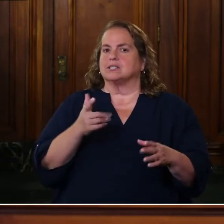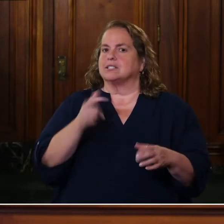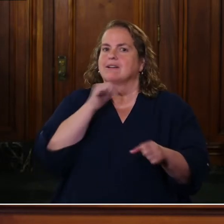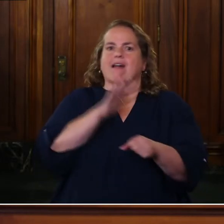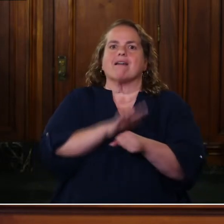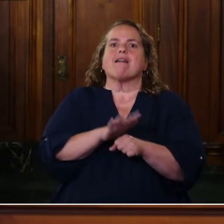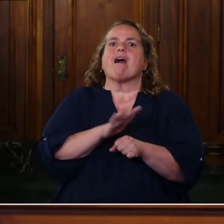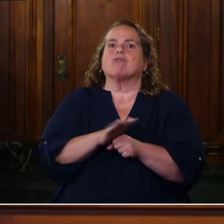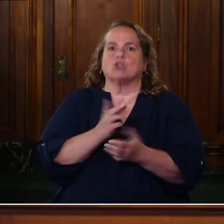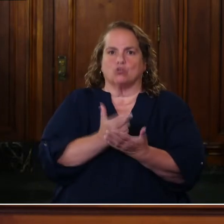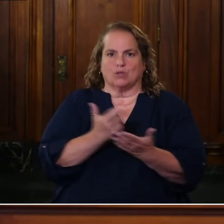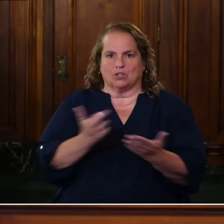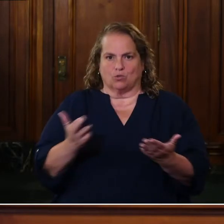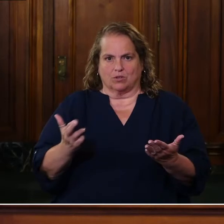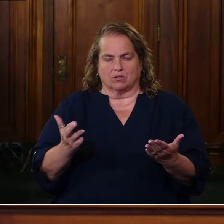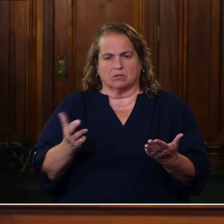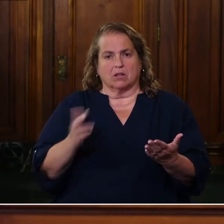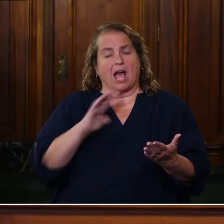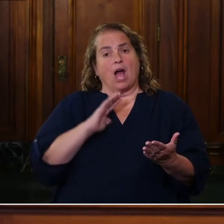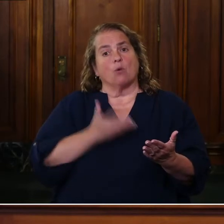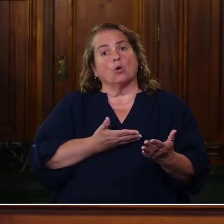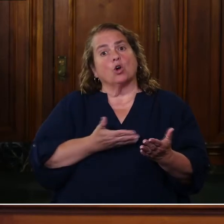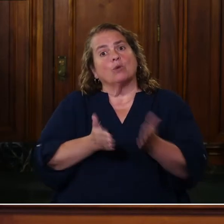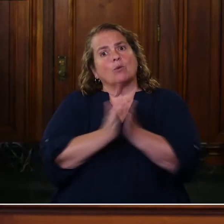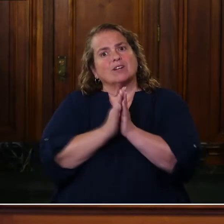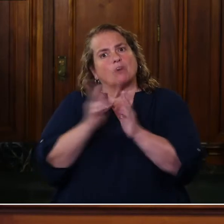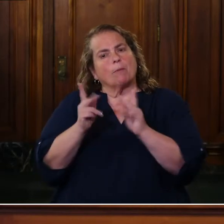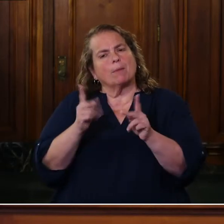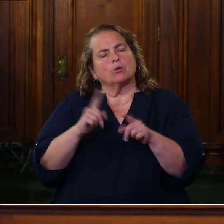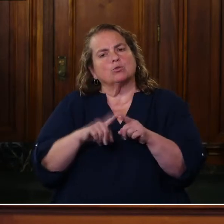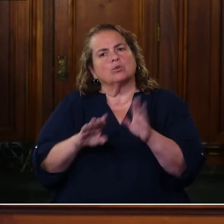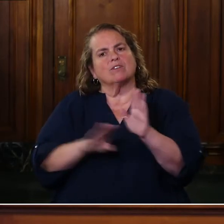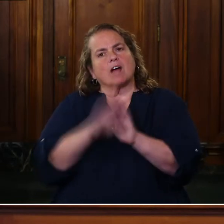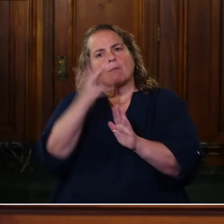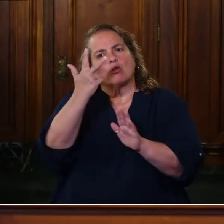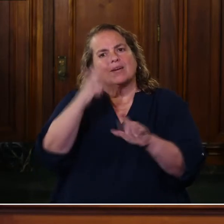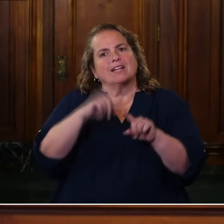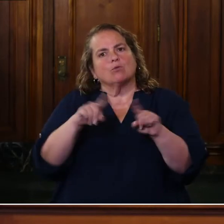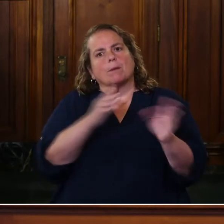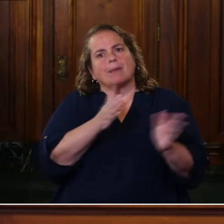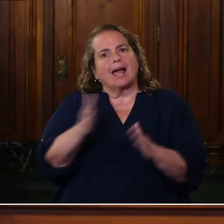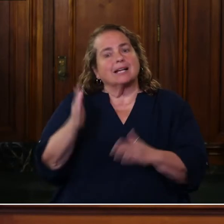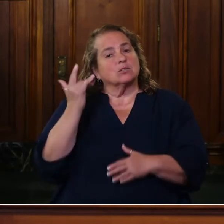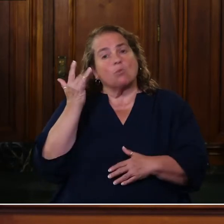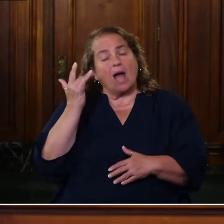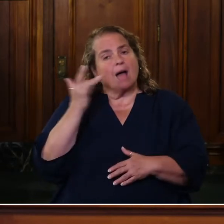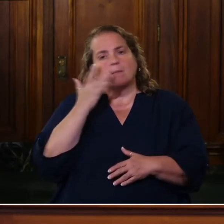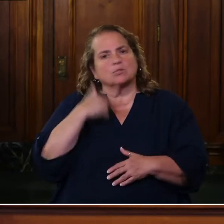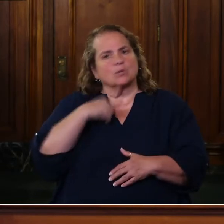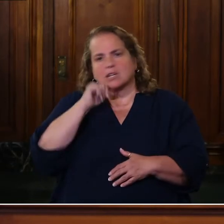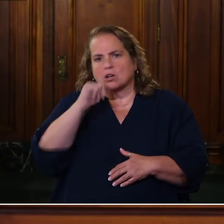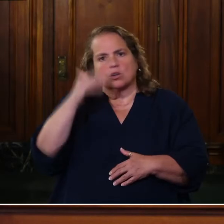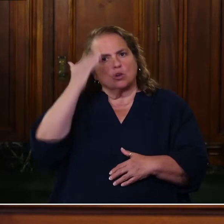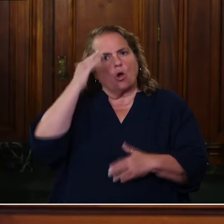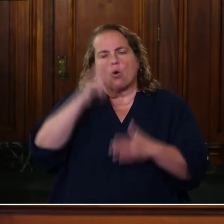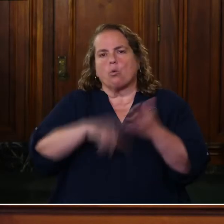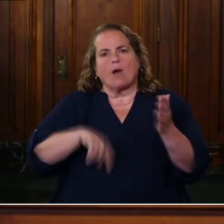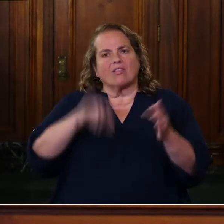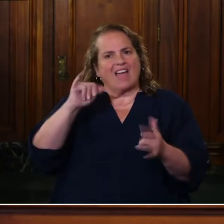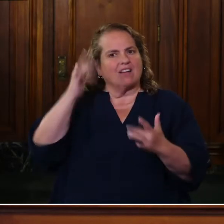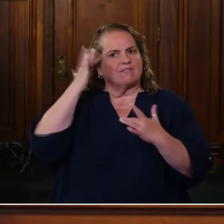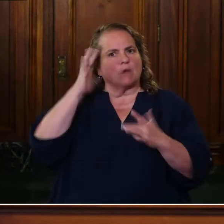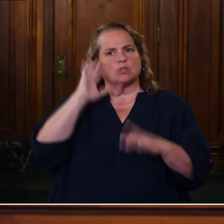well, our, our request for people to develop three different plans was because we don't know what the virus is going to do. And, you I was always taught to be